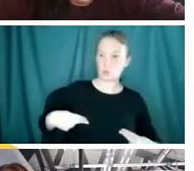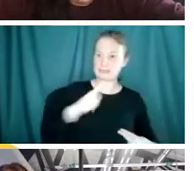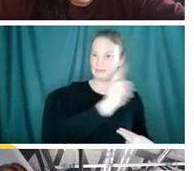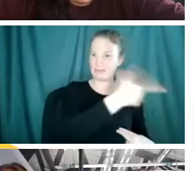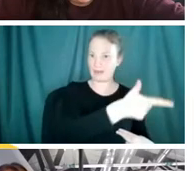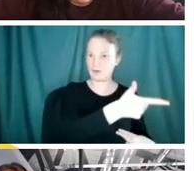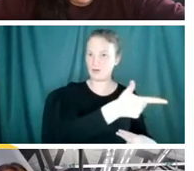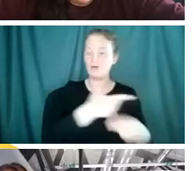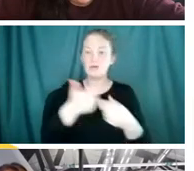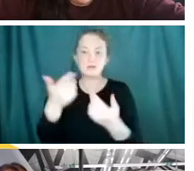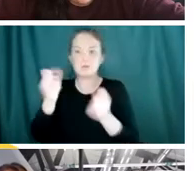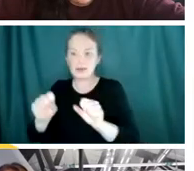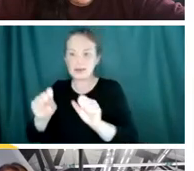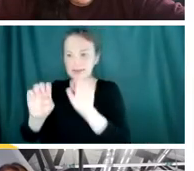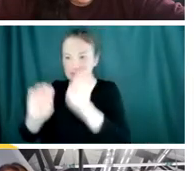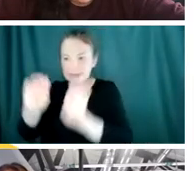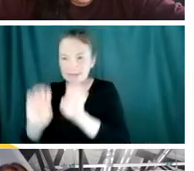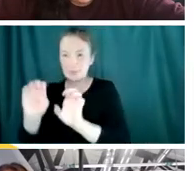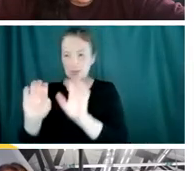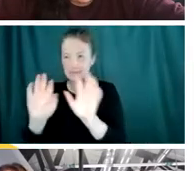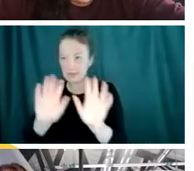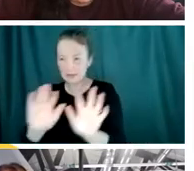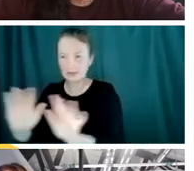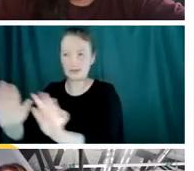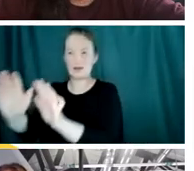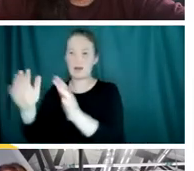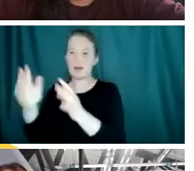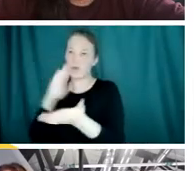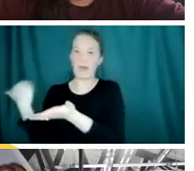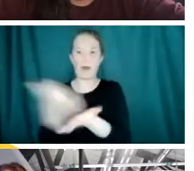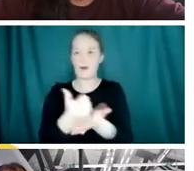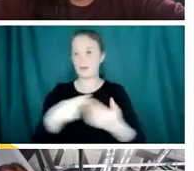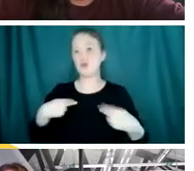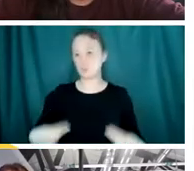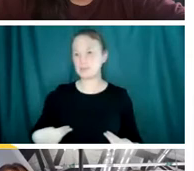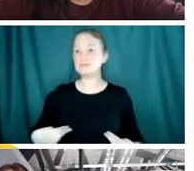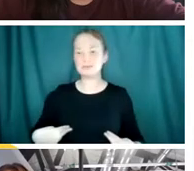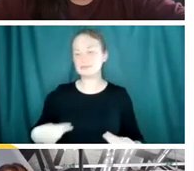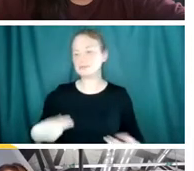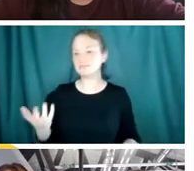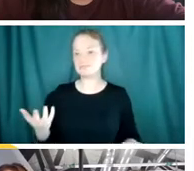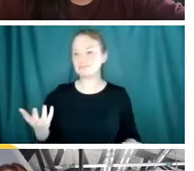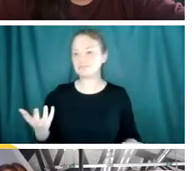and benefit human health. And in a way that you just can't with